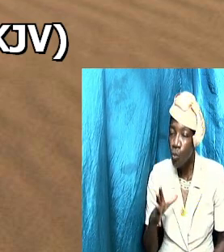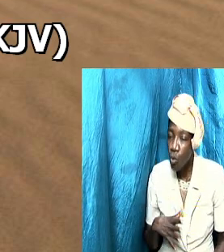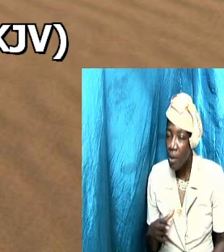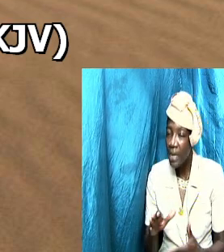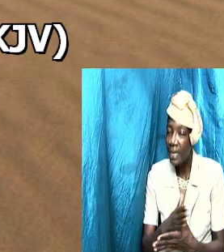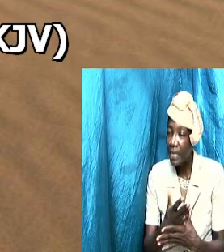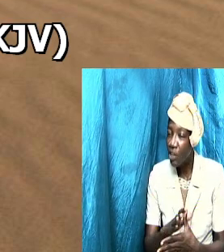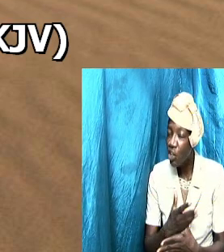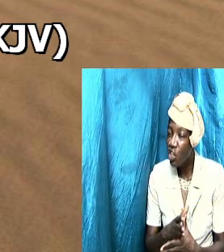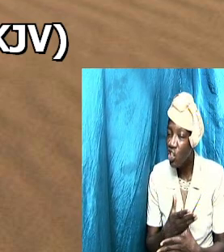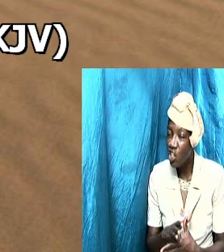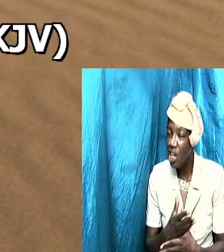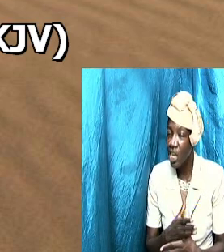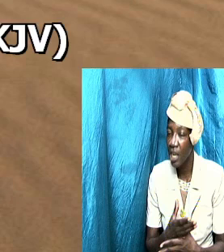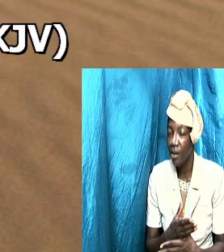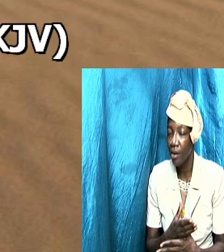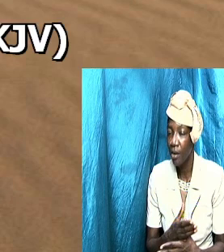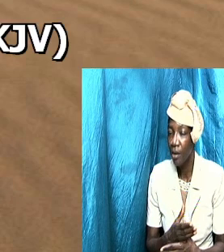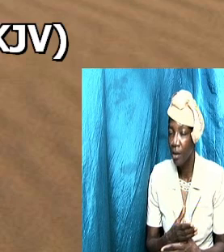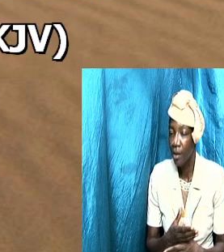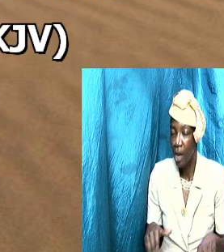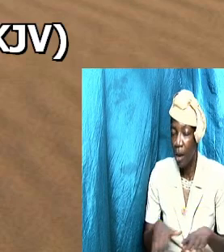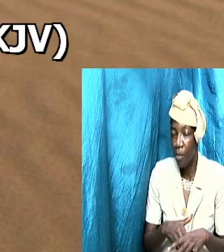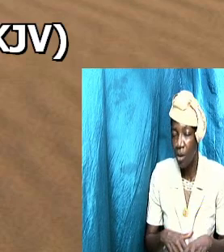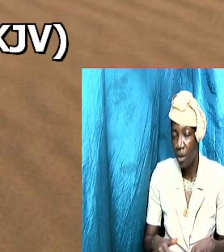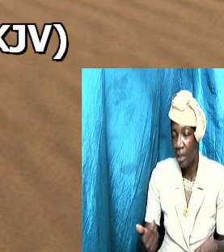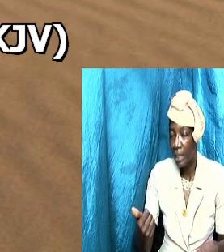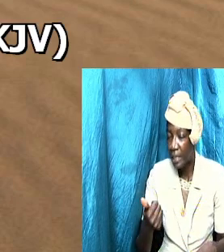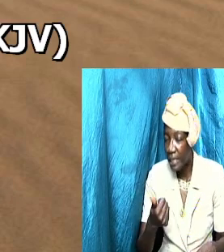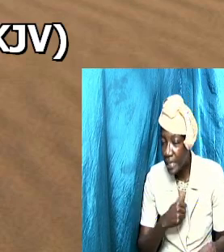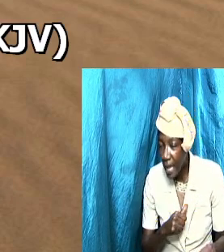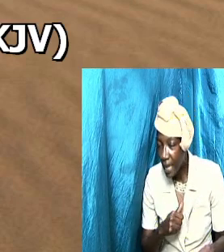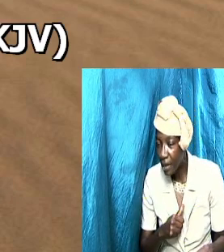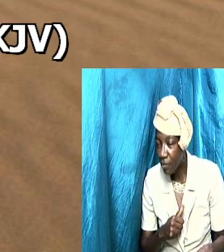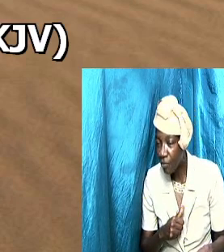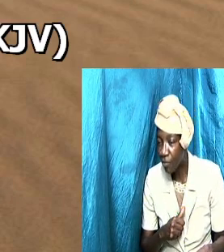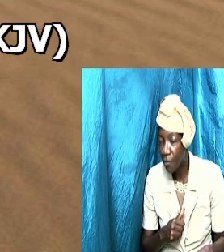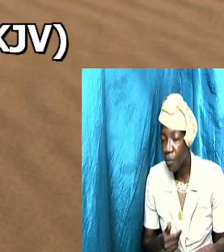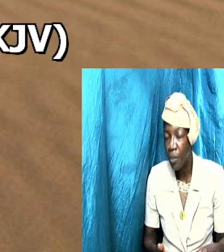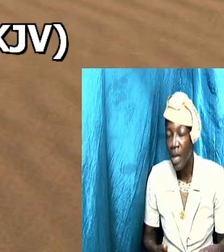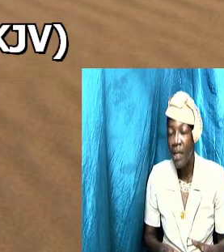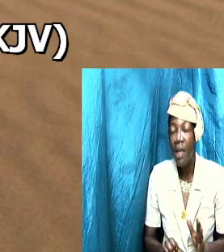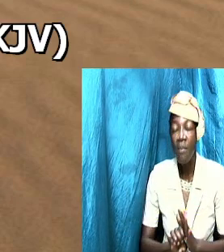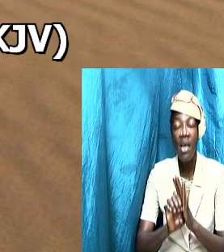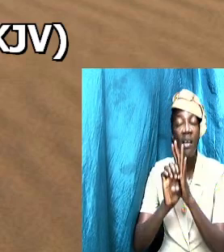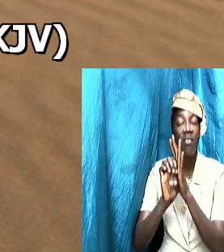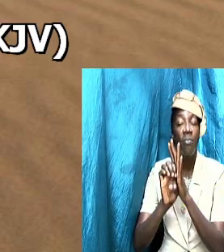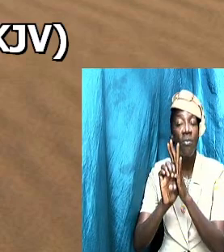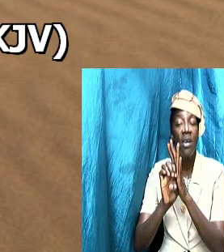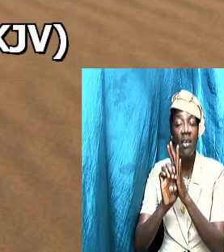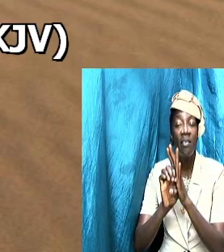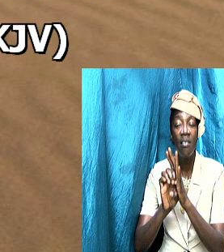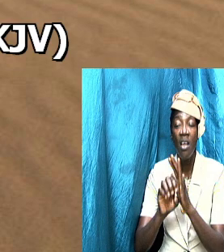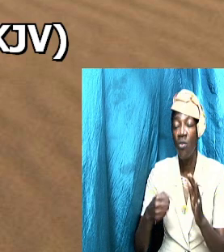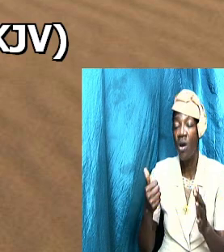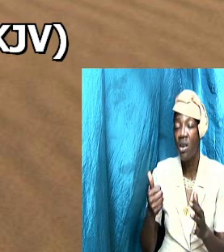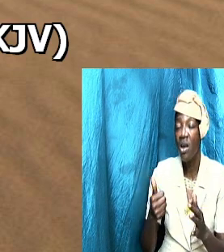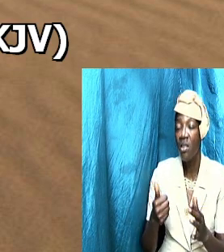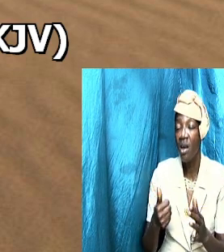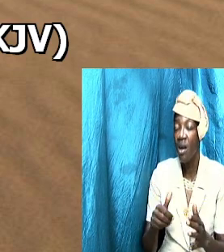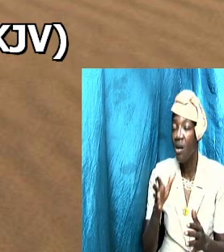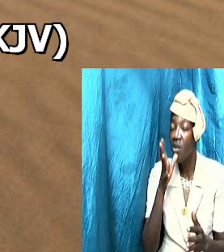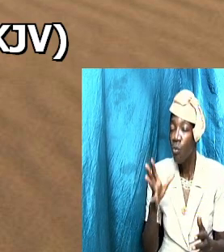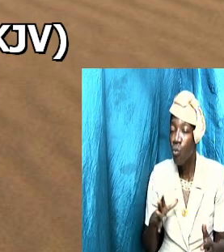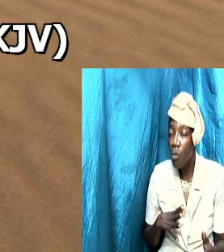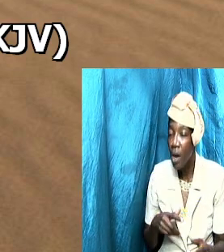they might have a soul tie with their husband and they share a lot of things they are more expressive to another female with certain things